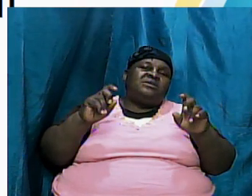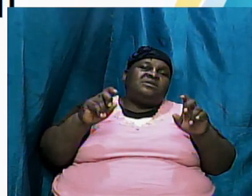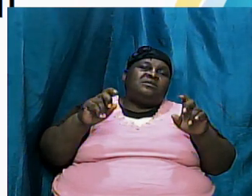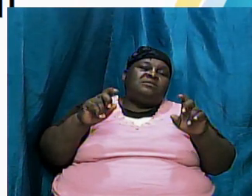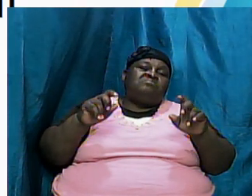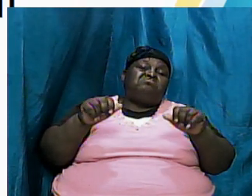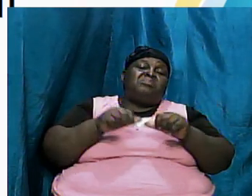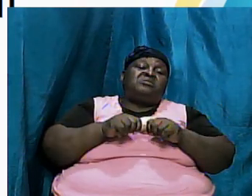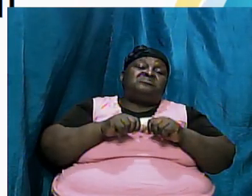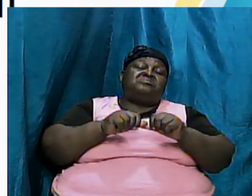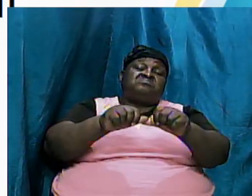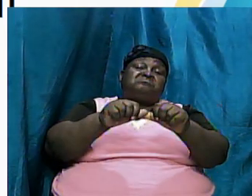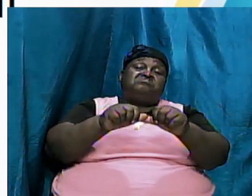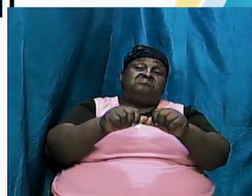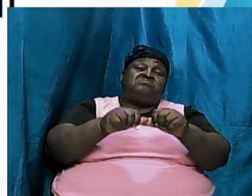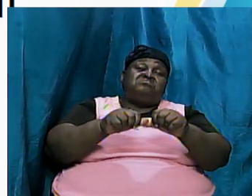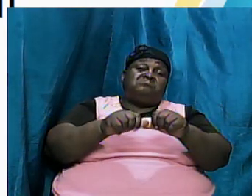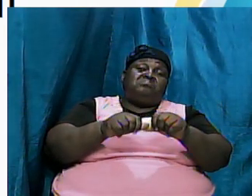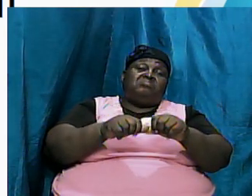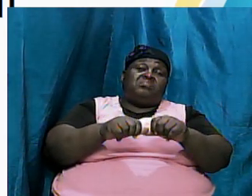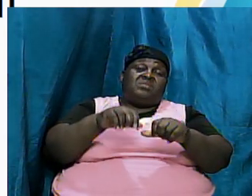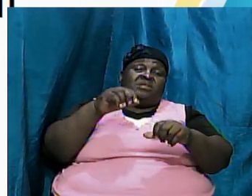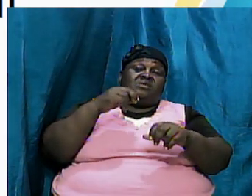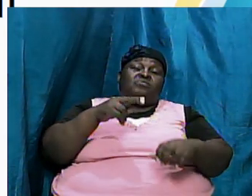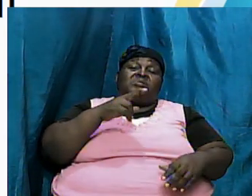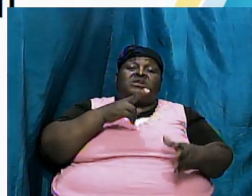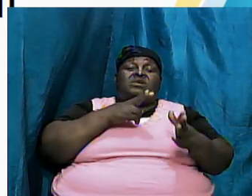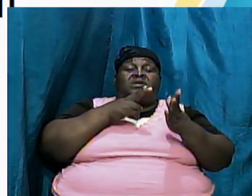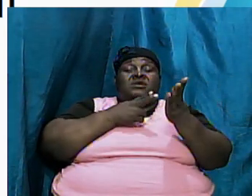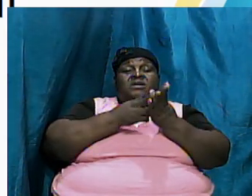on we are going to see that one they were innocent